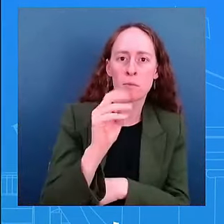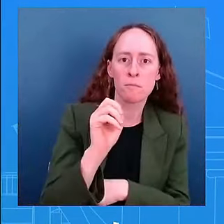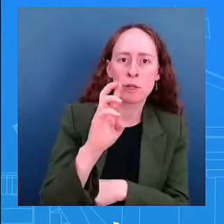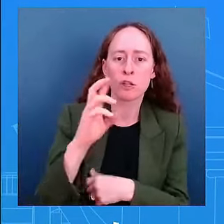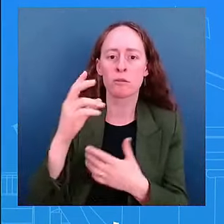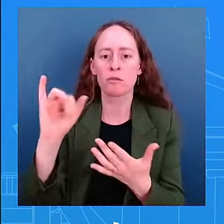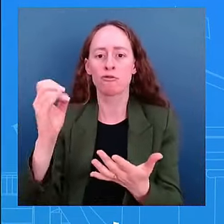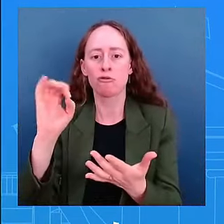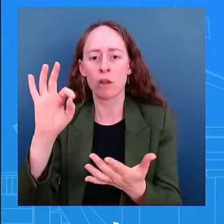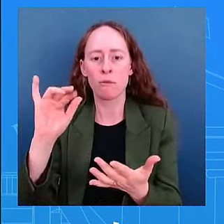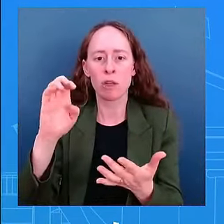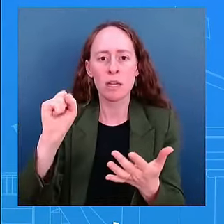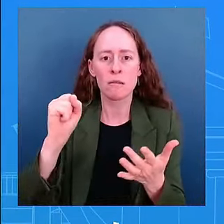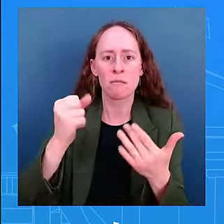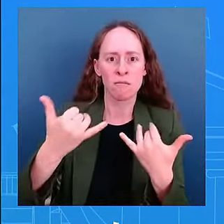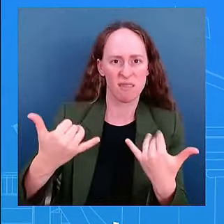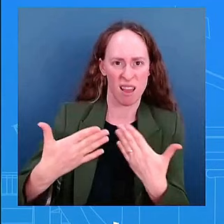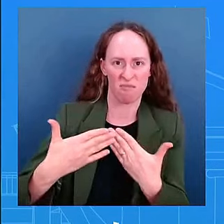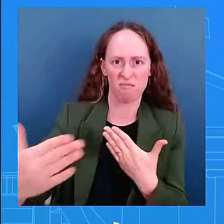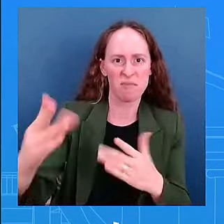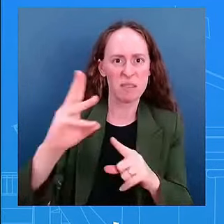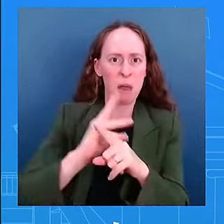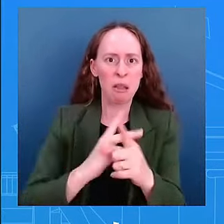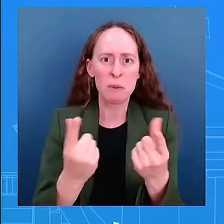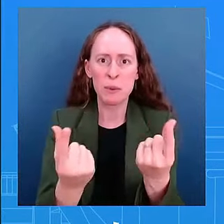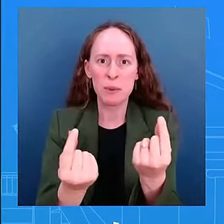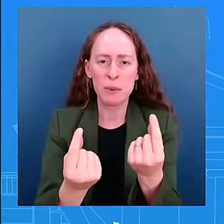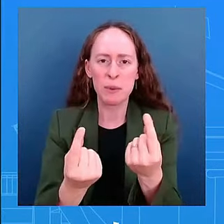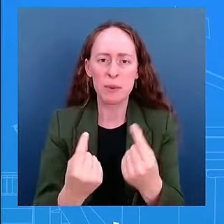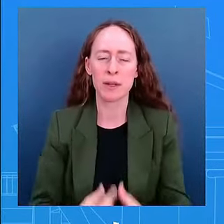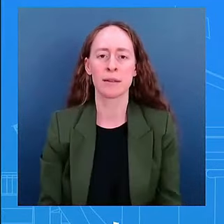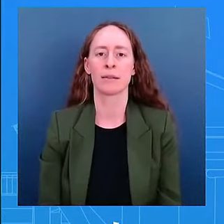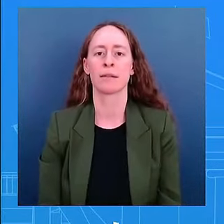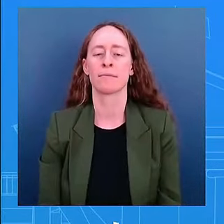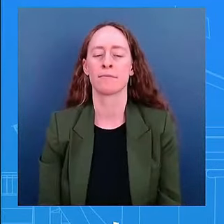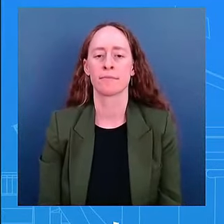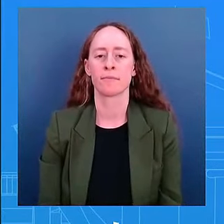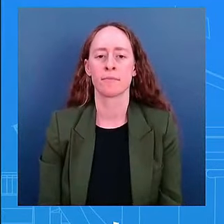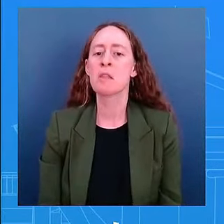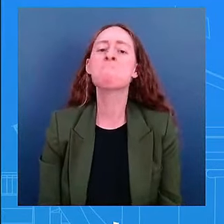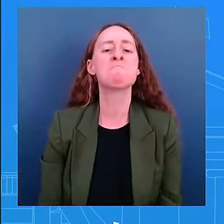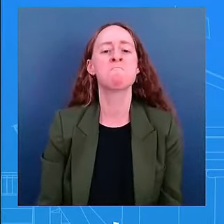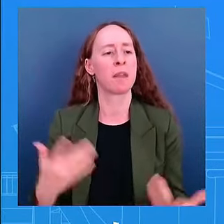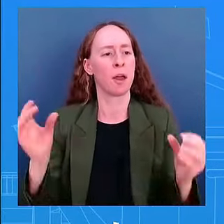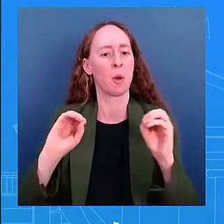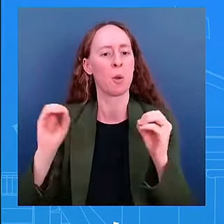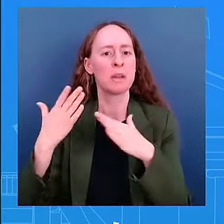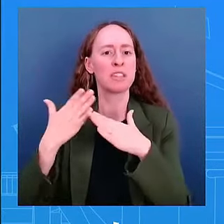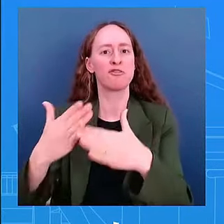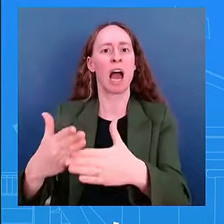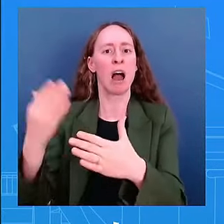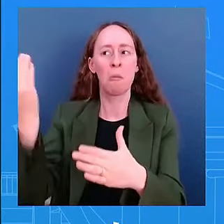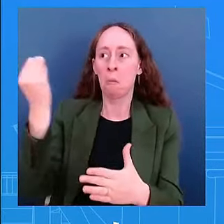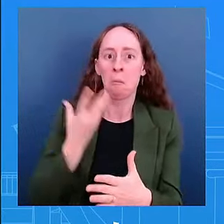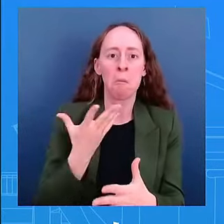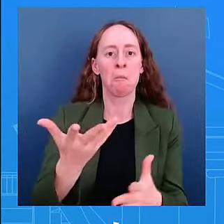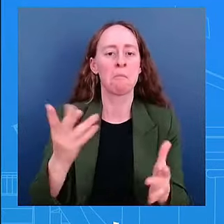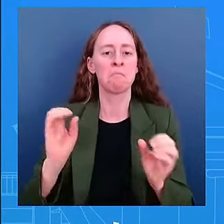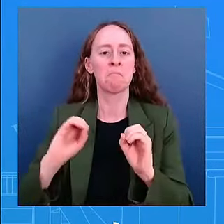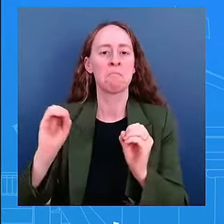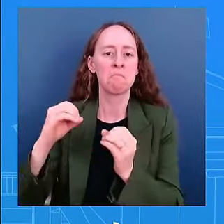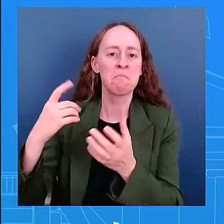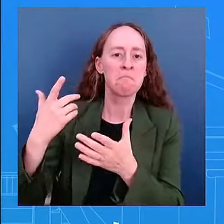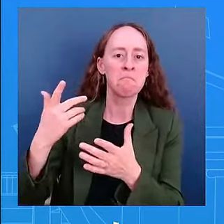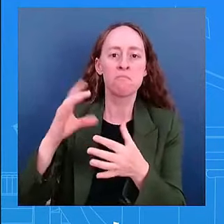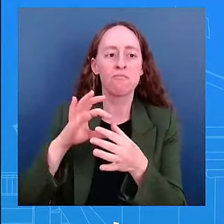meetings or conversation uh at this time to to read out or lay out on on conversation specifically on the next six months